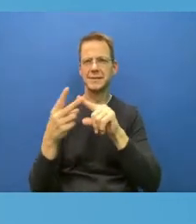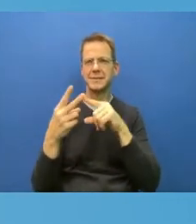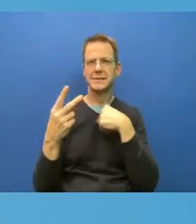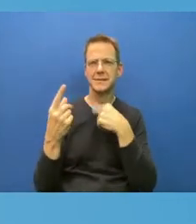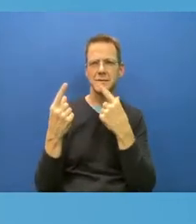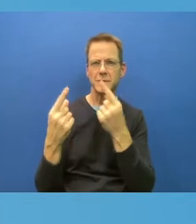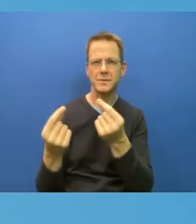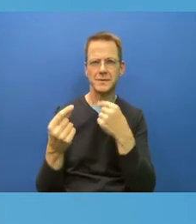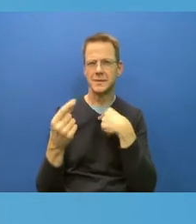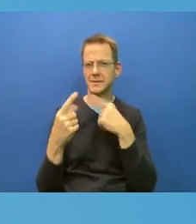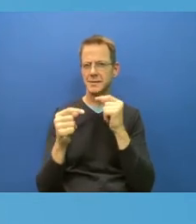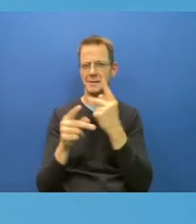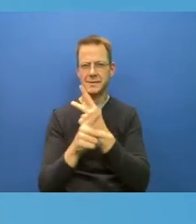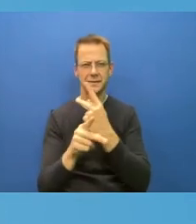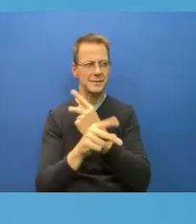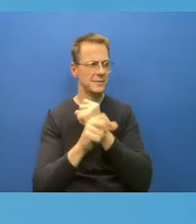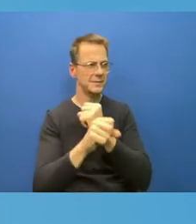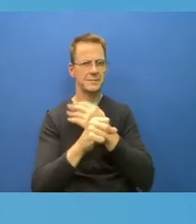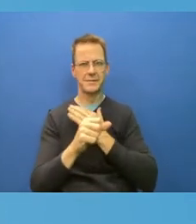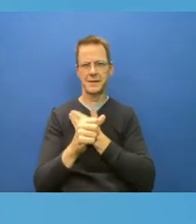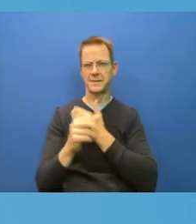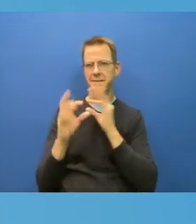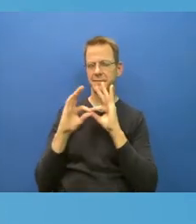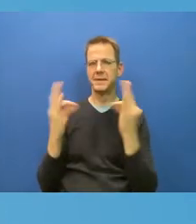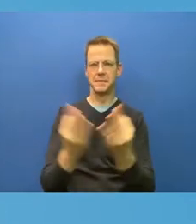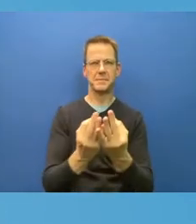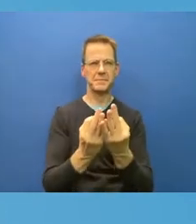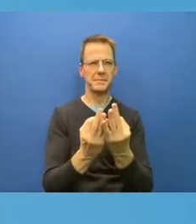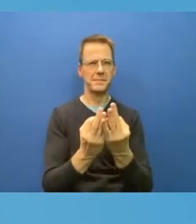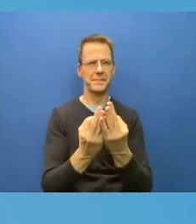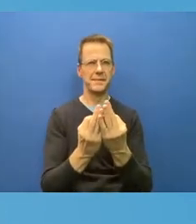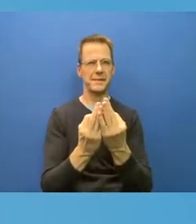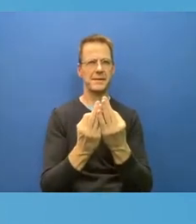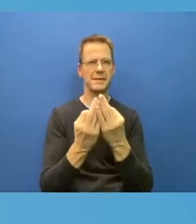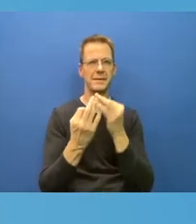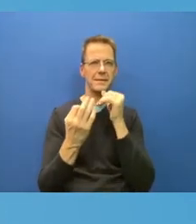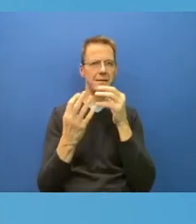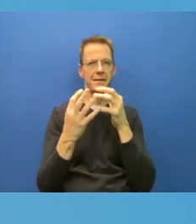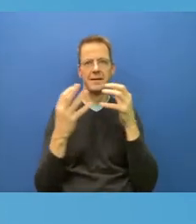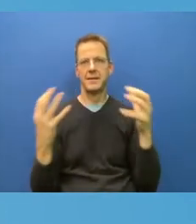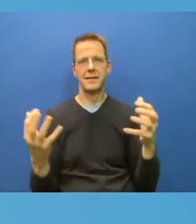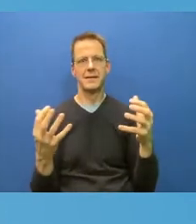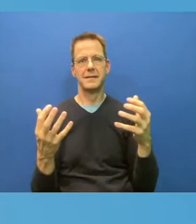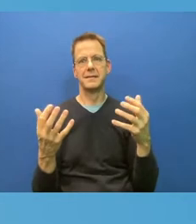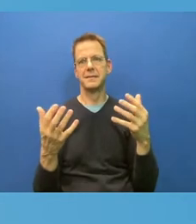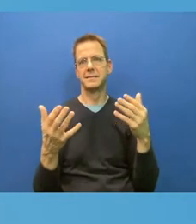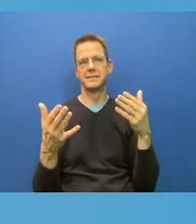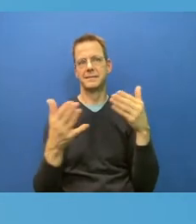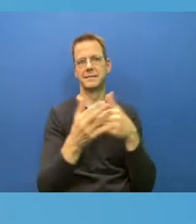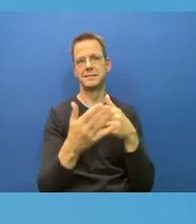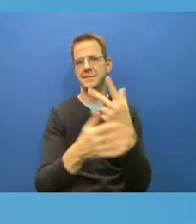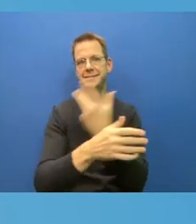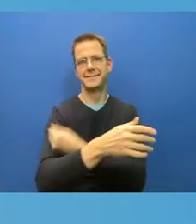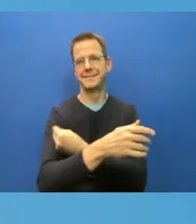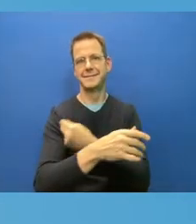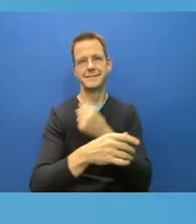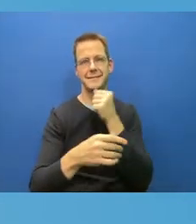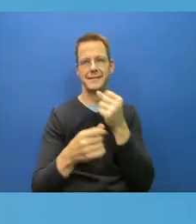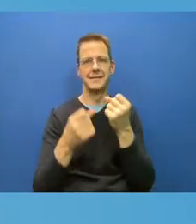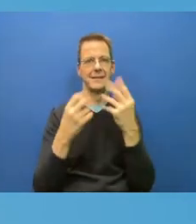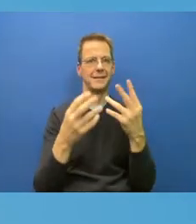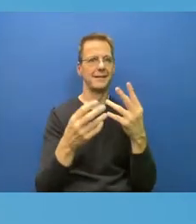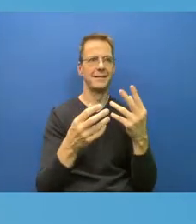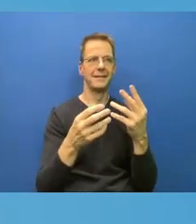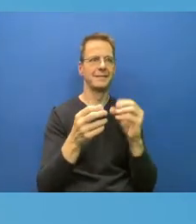of anti-vaxxers and COVID deniers. So they're often sort of seeking what that even better yet is, or what that next step is.